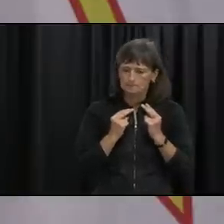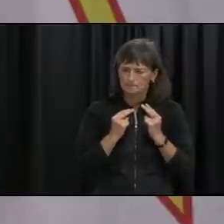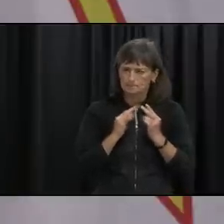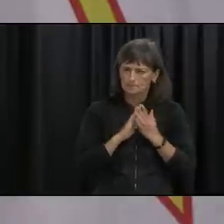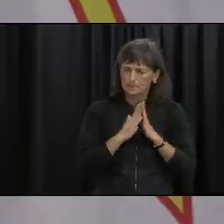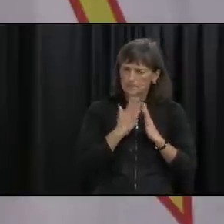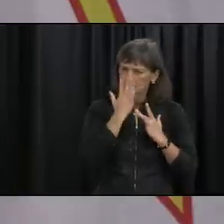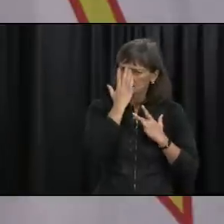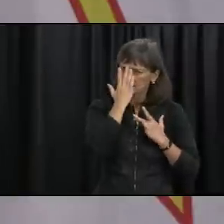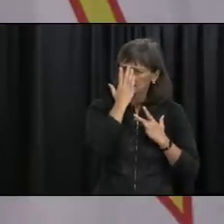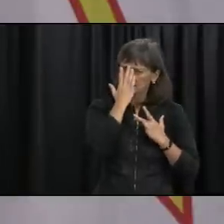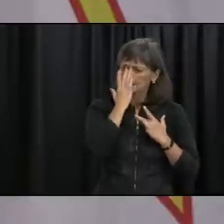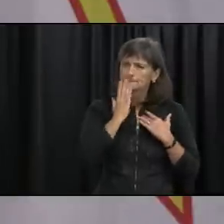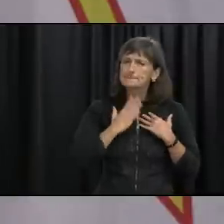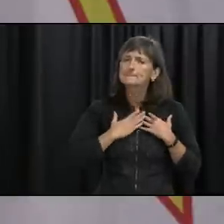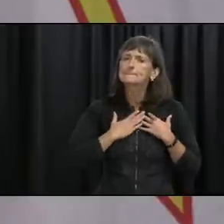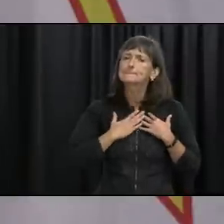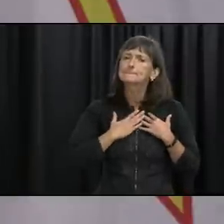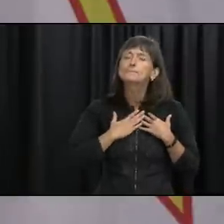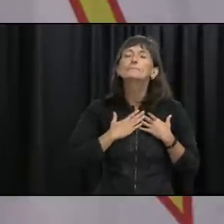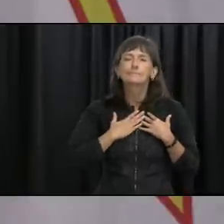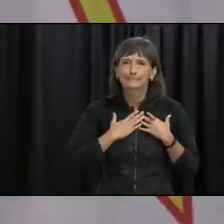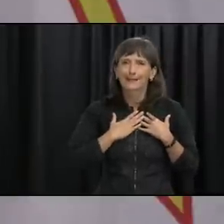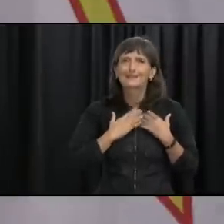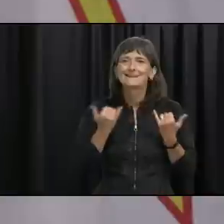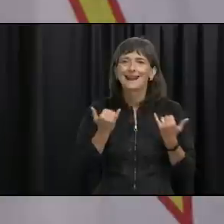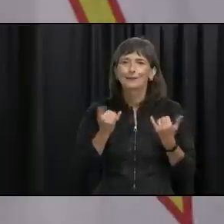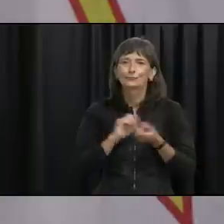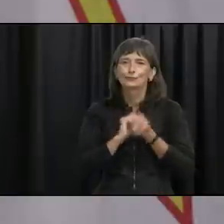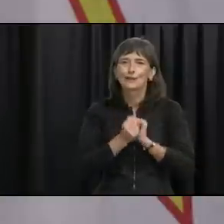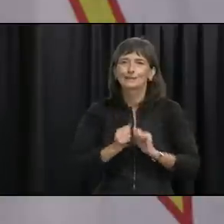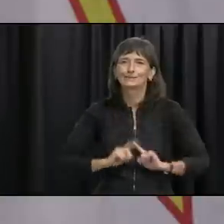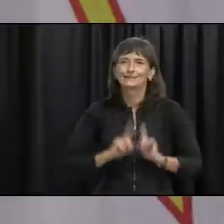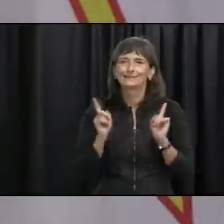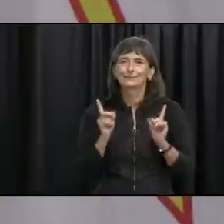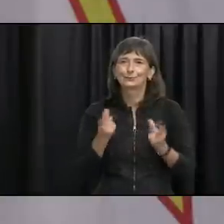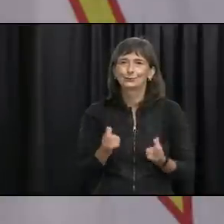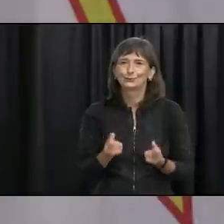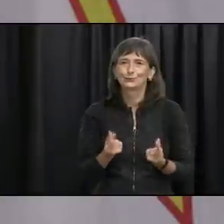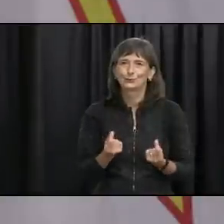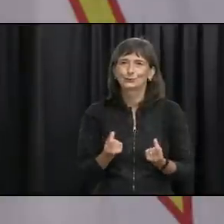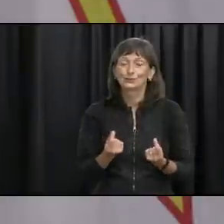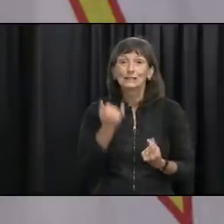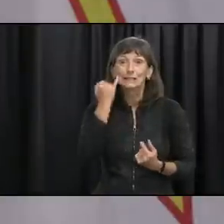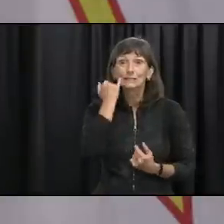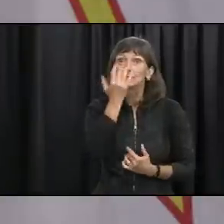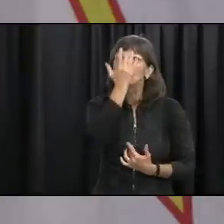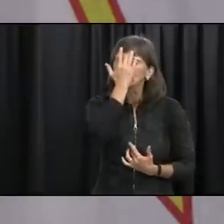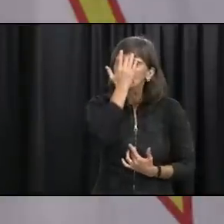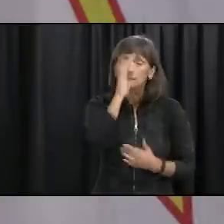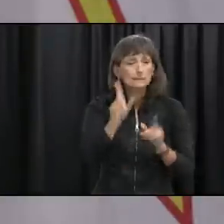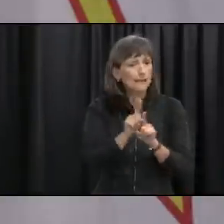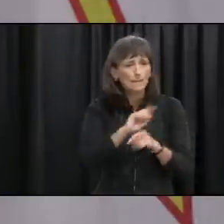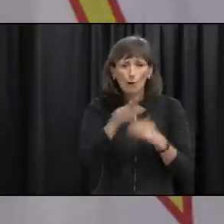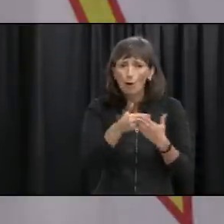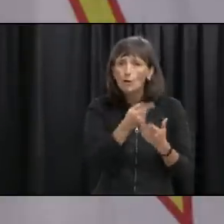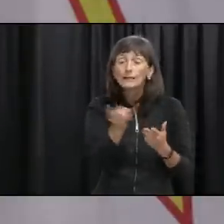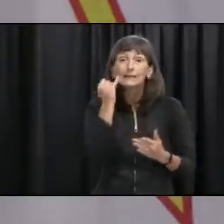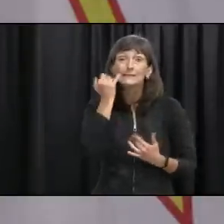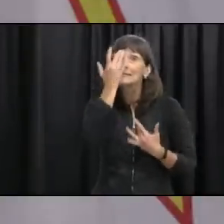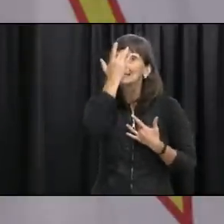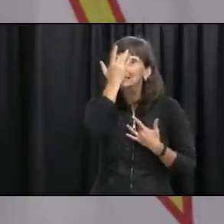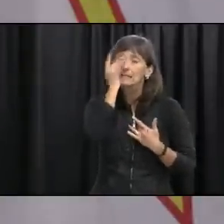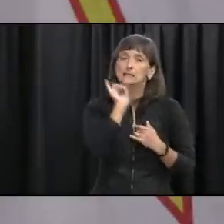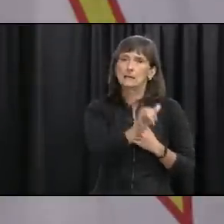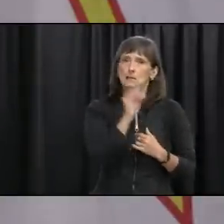symptoms then of course the whole decision tree changes because we're saying this to all of you if you're if you're sick you know stay home if you have